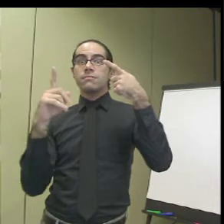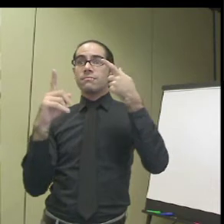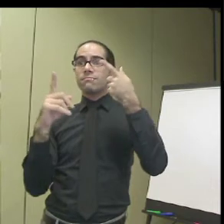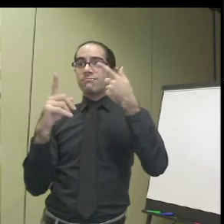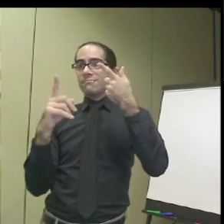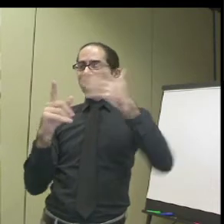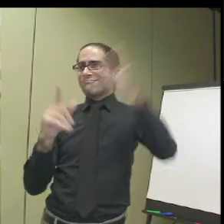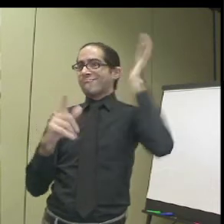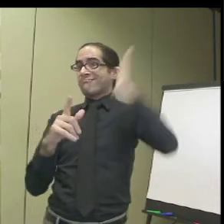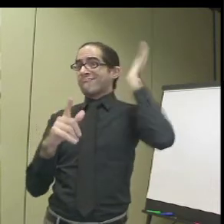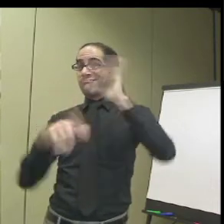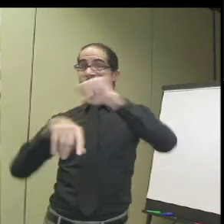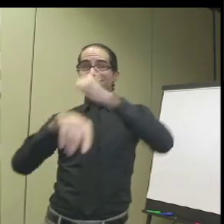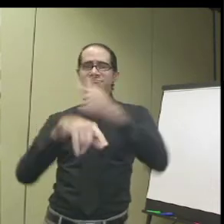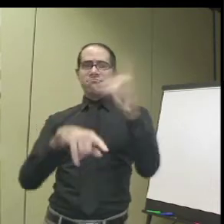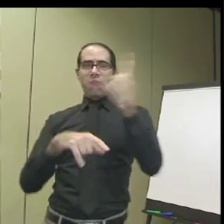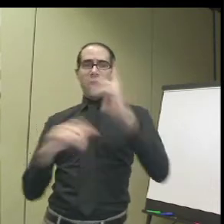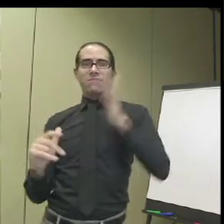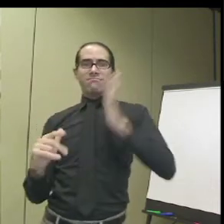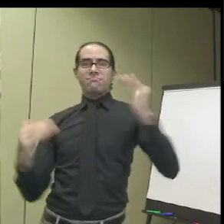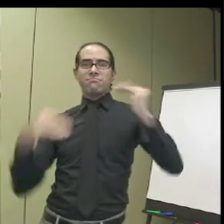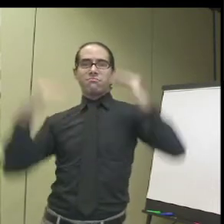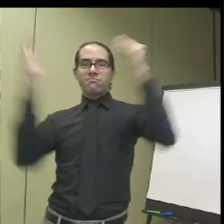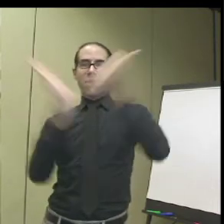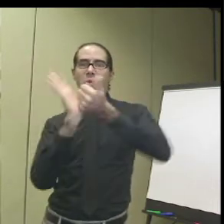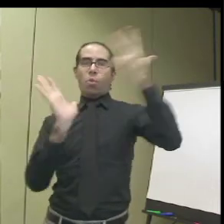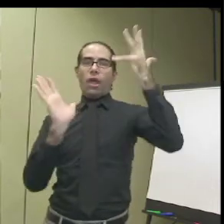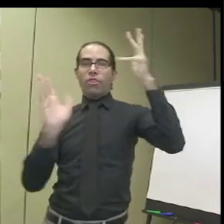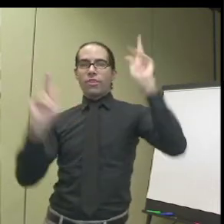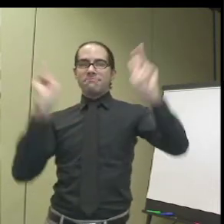the history of how the museum has changed and adapted through the years.